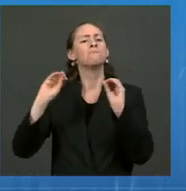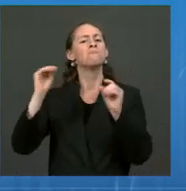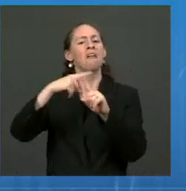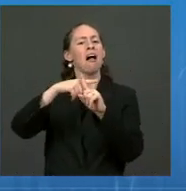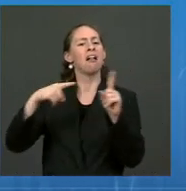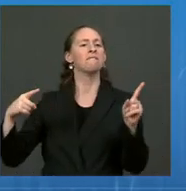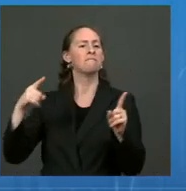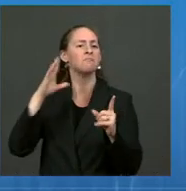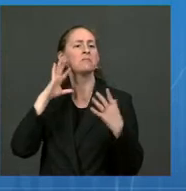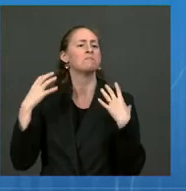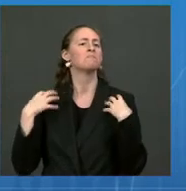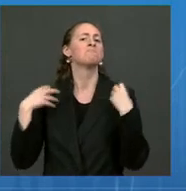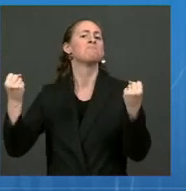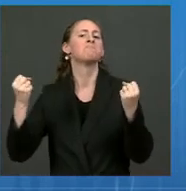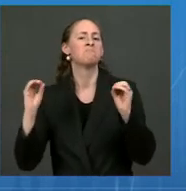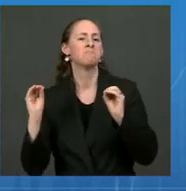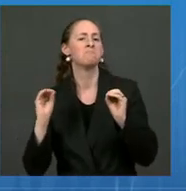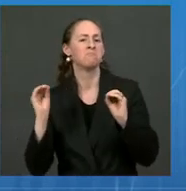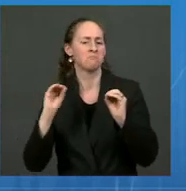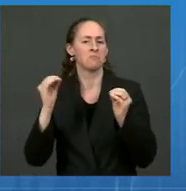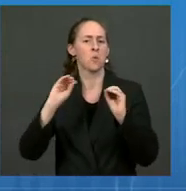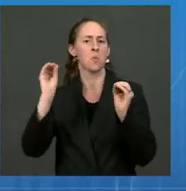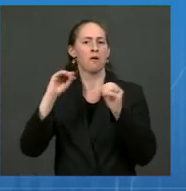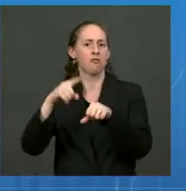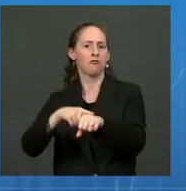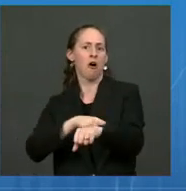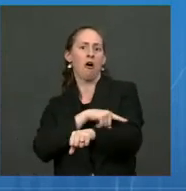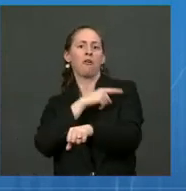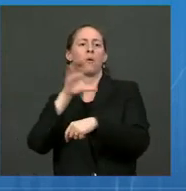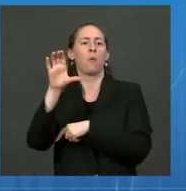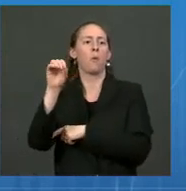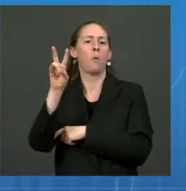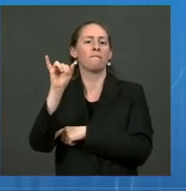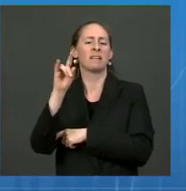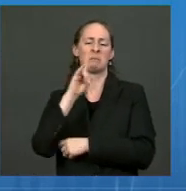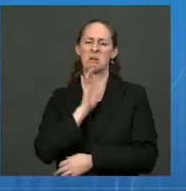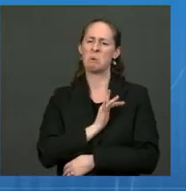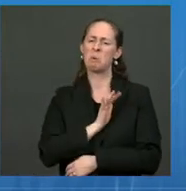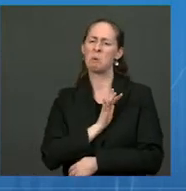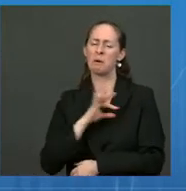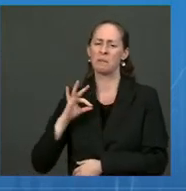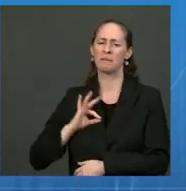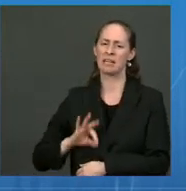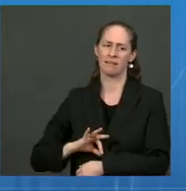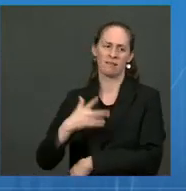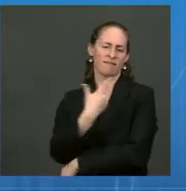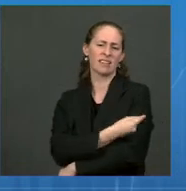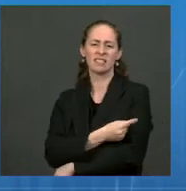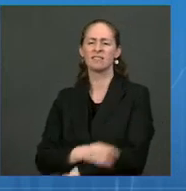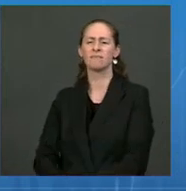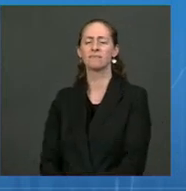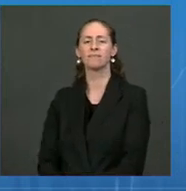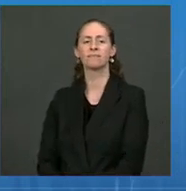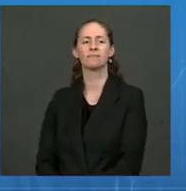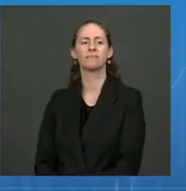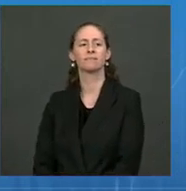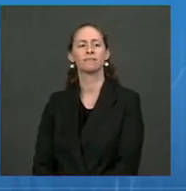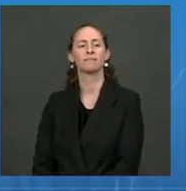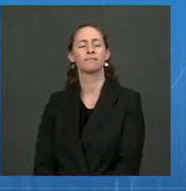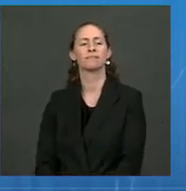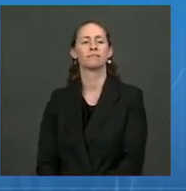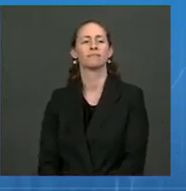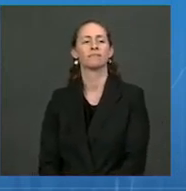another reason why it is so important to get vaccinated. Next slide. We are doing studies now that have key